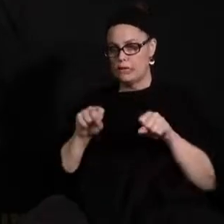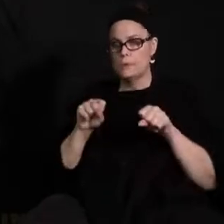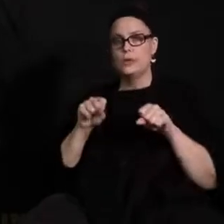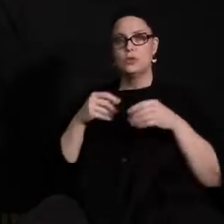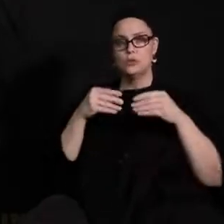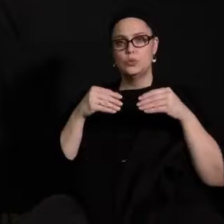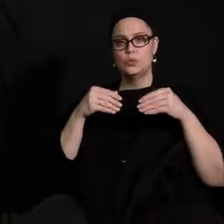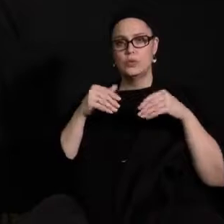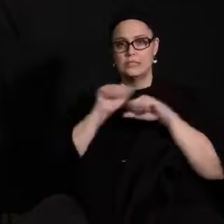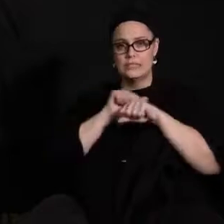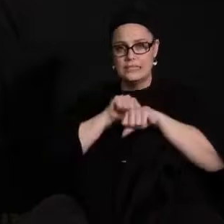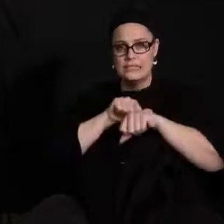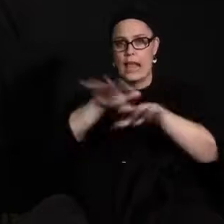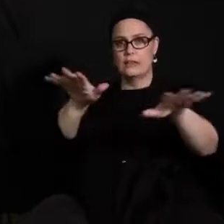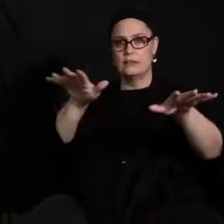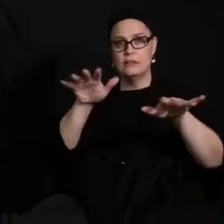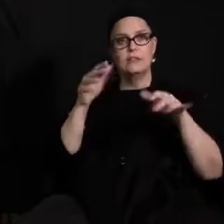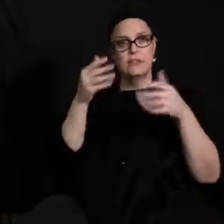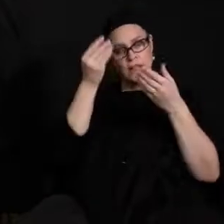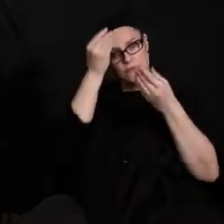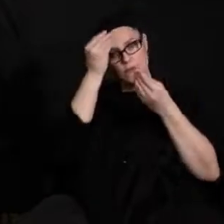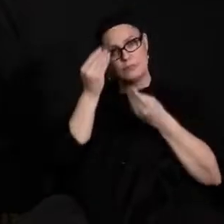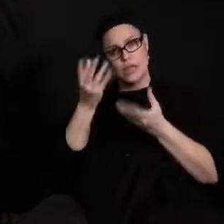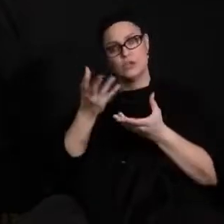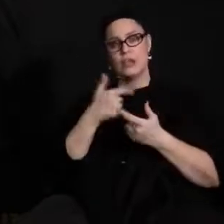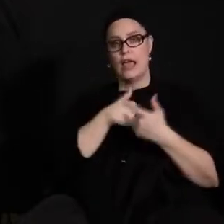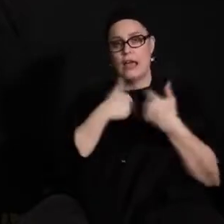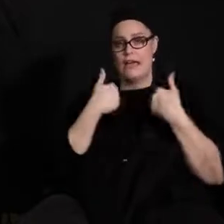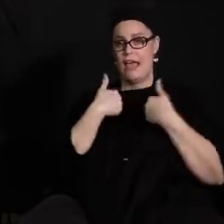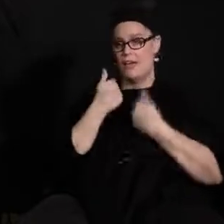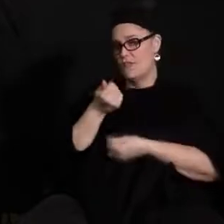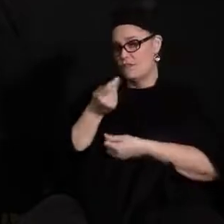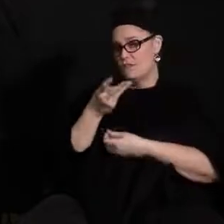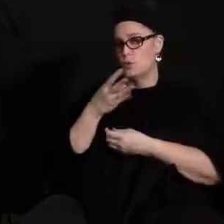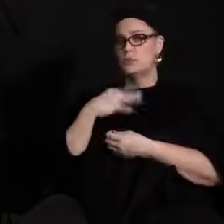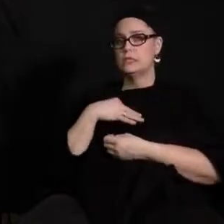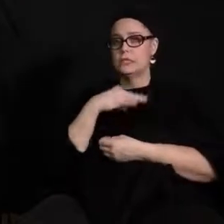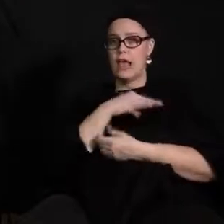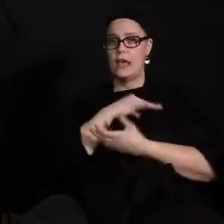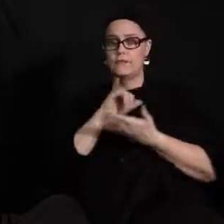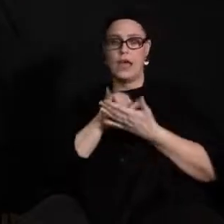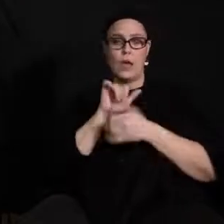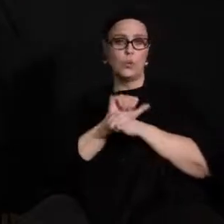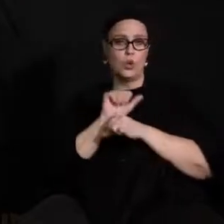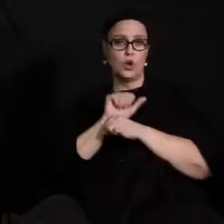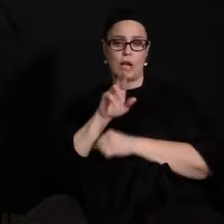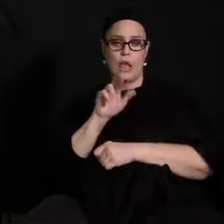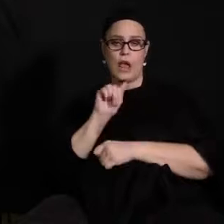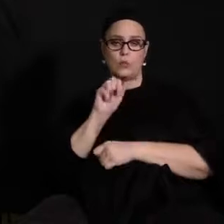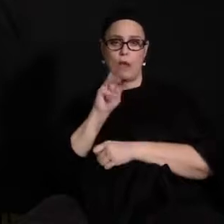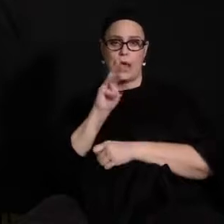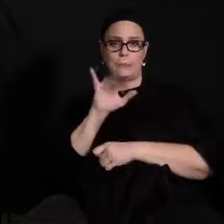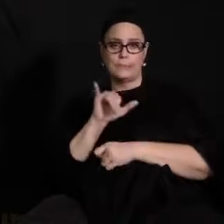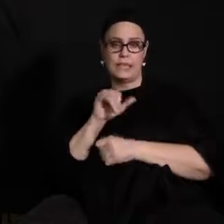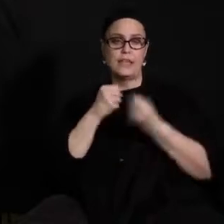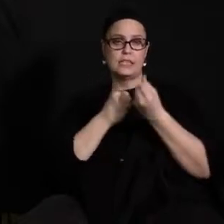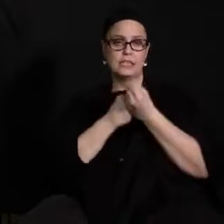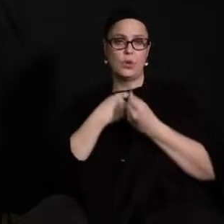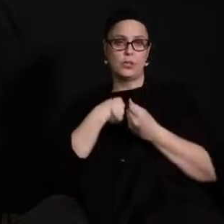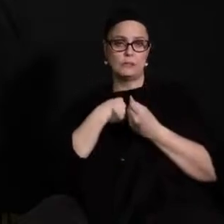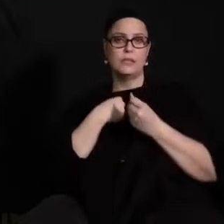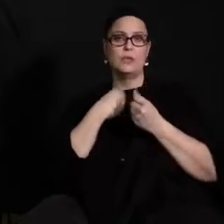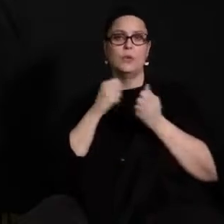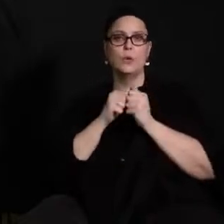out um i do have a couple of staff who work uh at ramsey that are supporting me with some of those